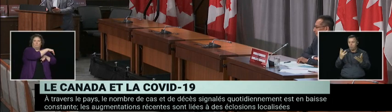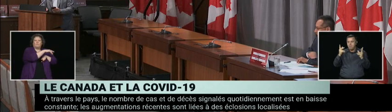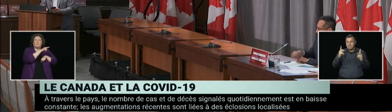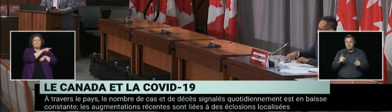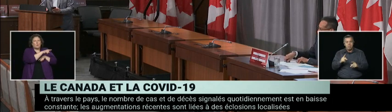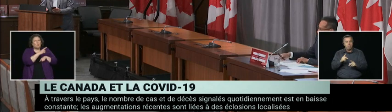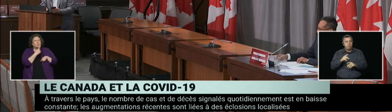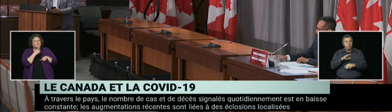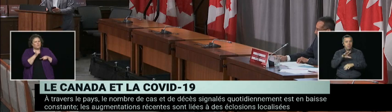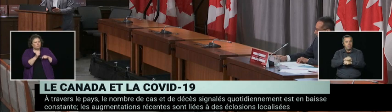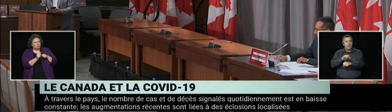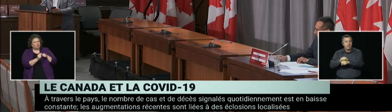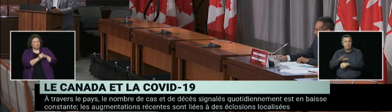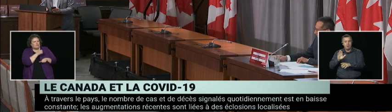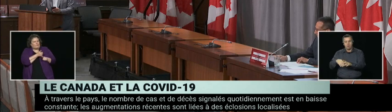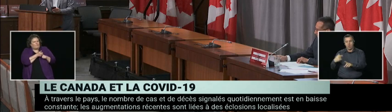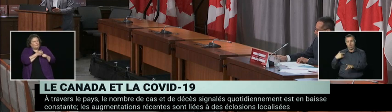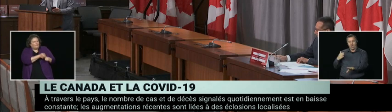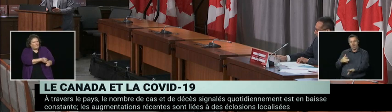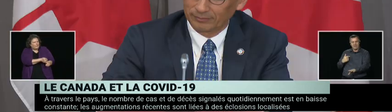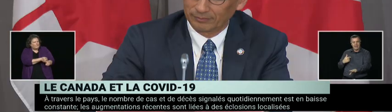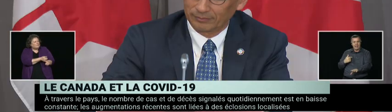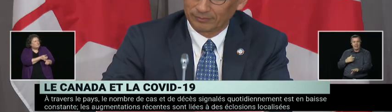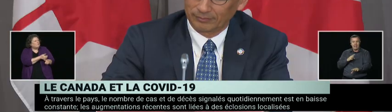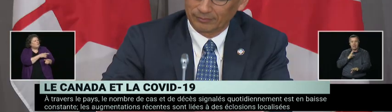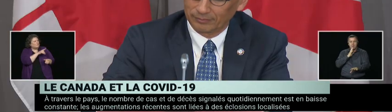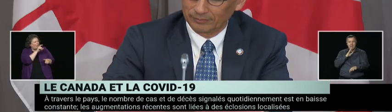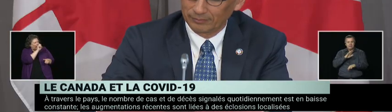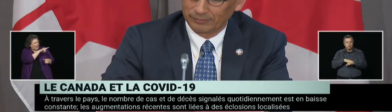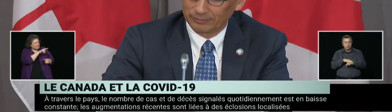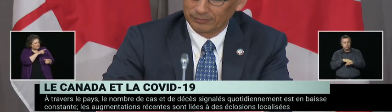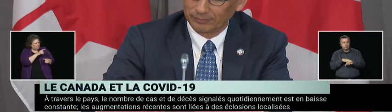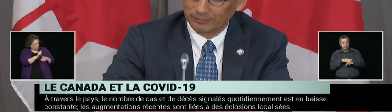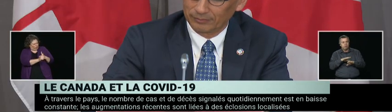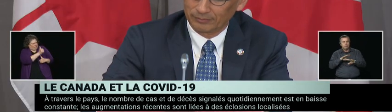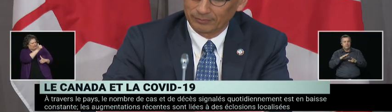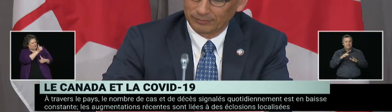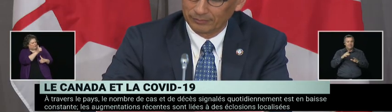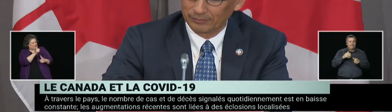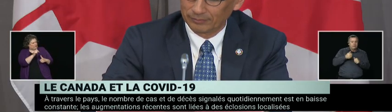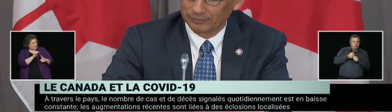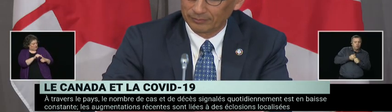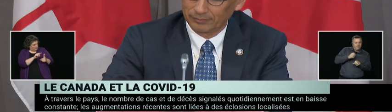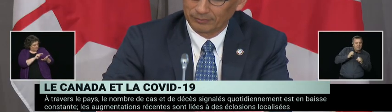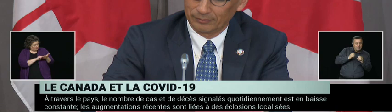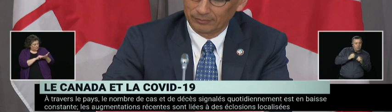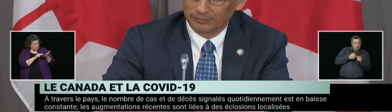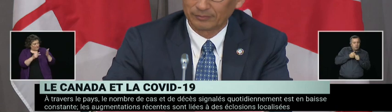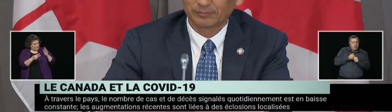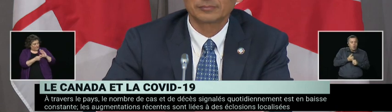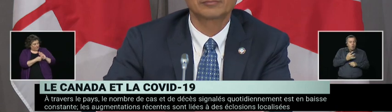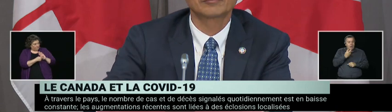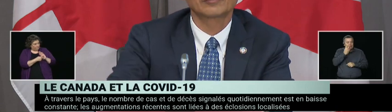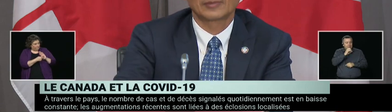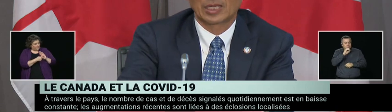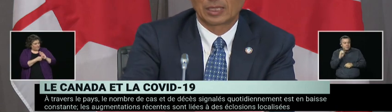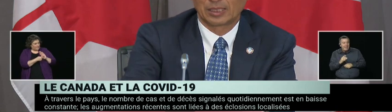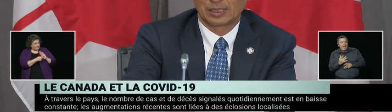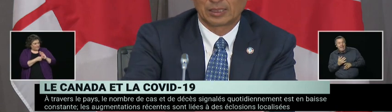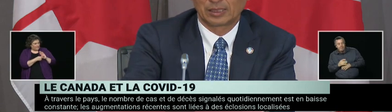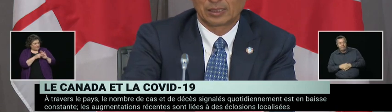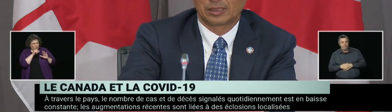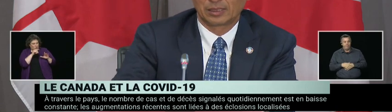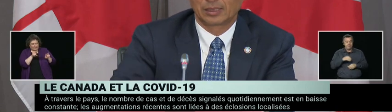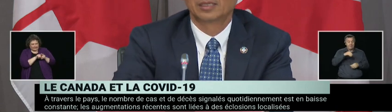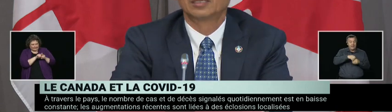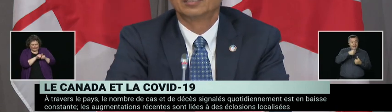I mean, what's your response to that? Because they seem to be suggesting that it isn't necessarily the same risk-based, but rather too sweeping